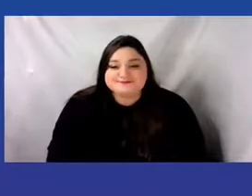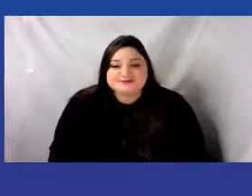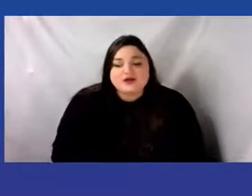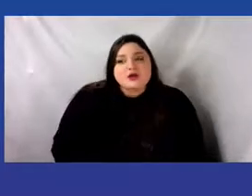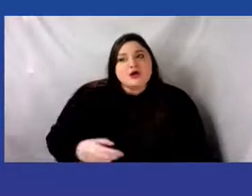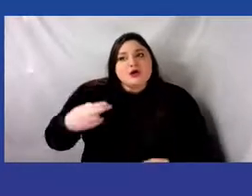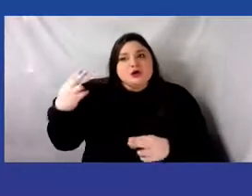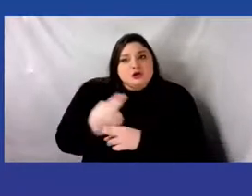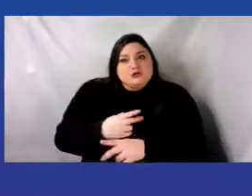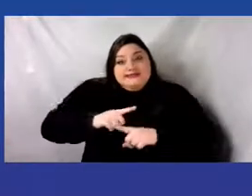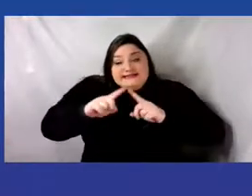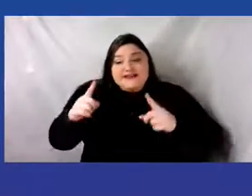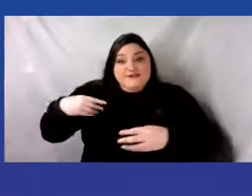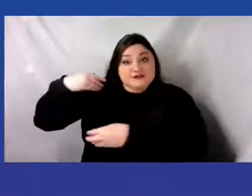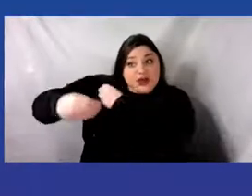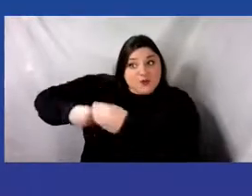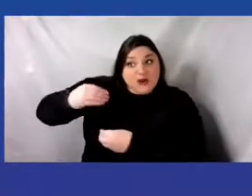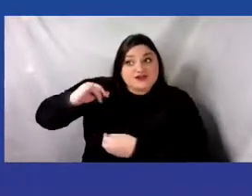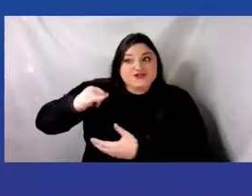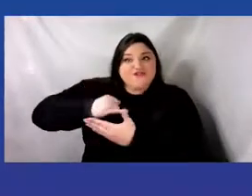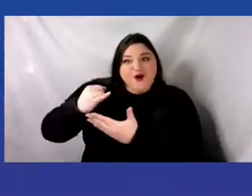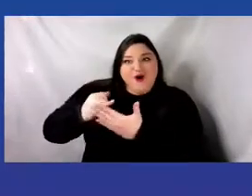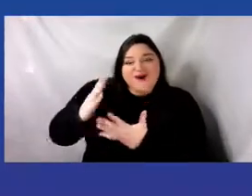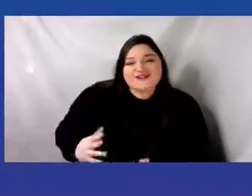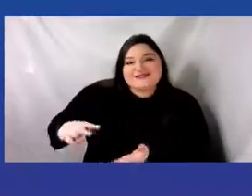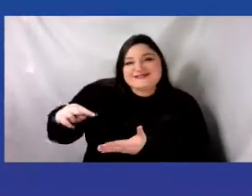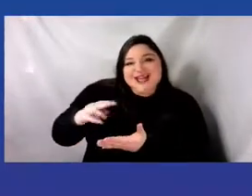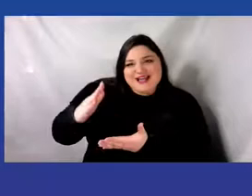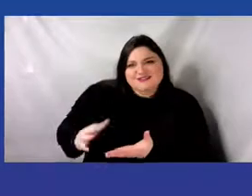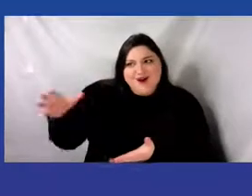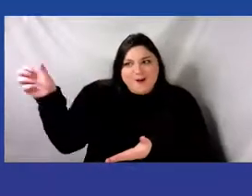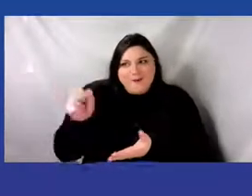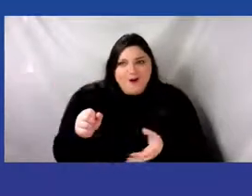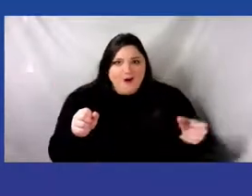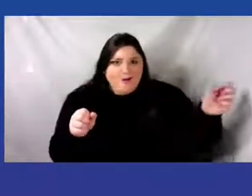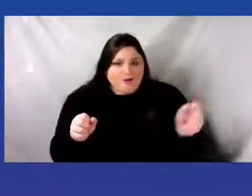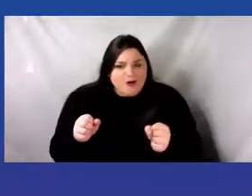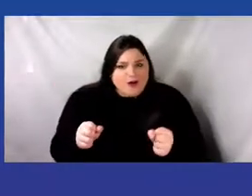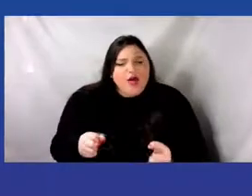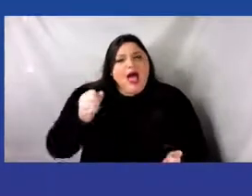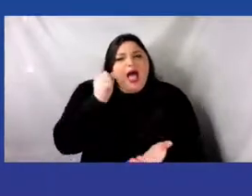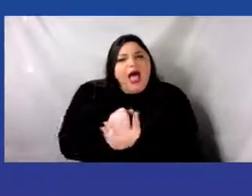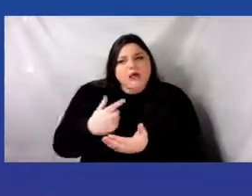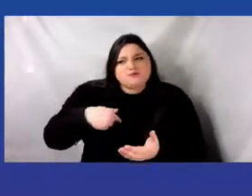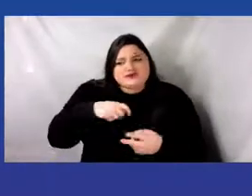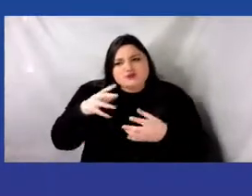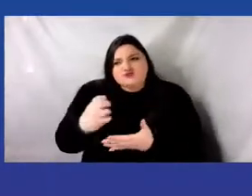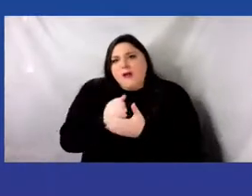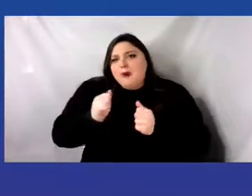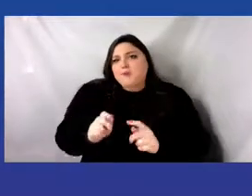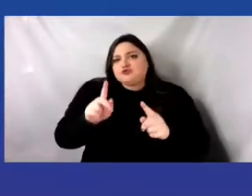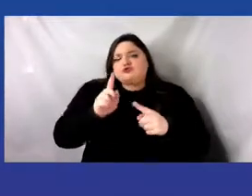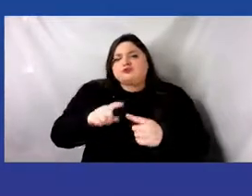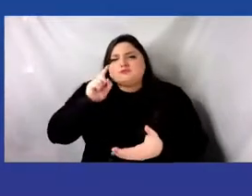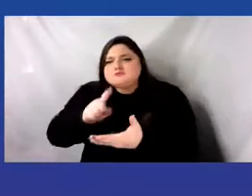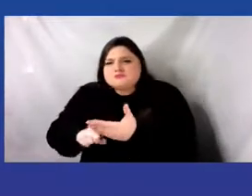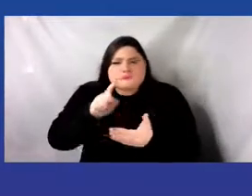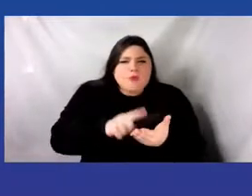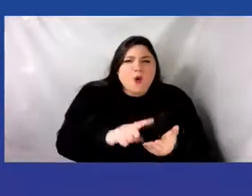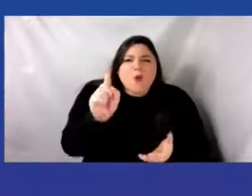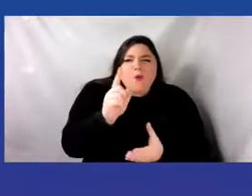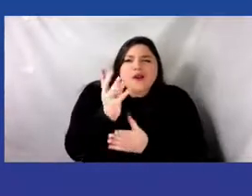interact, I'm curious to see where missing links appear and how connections develop.